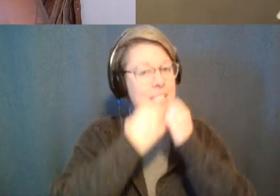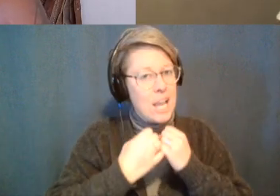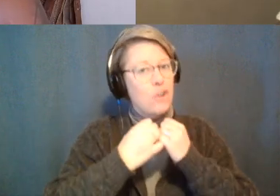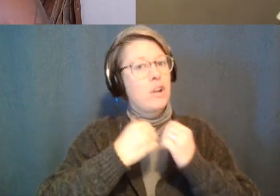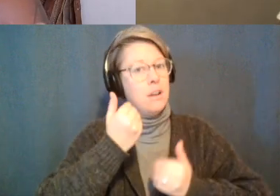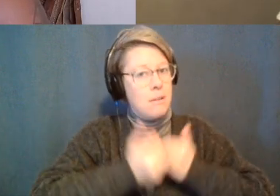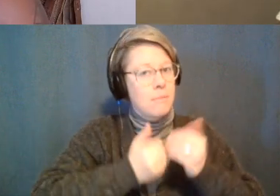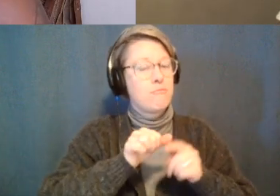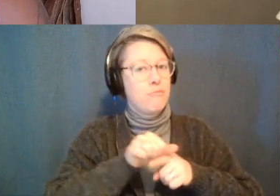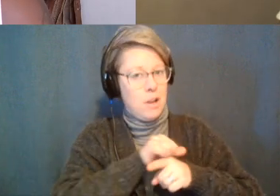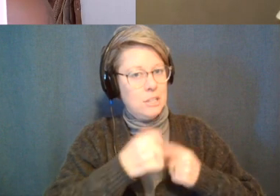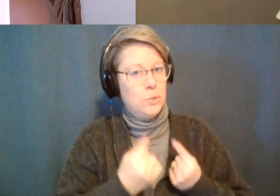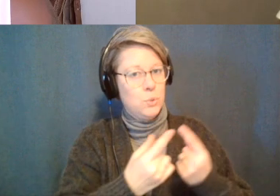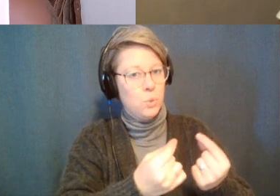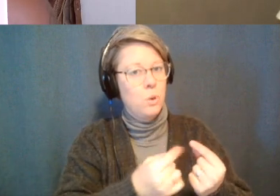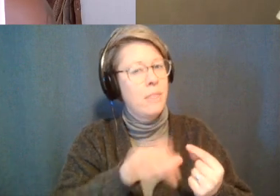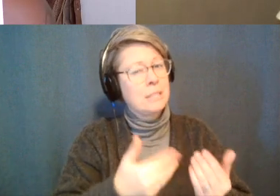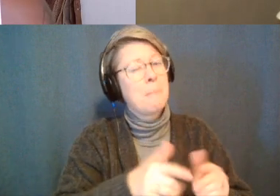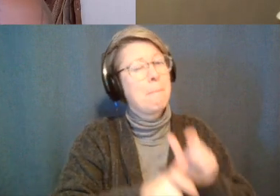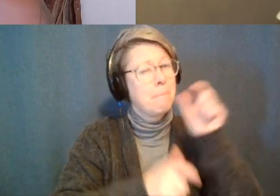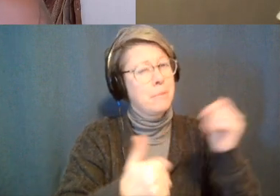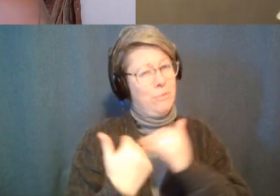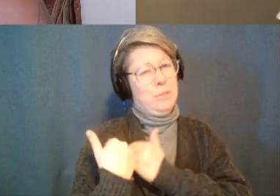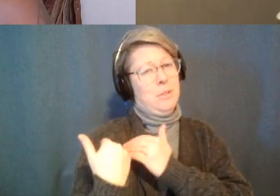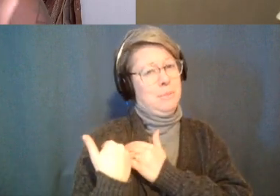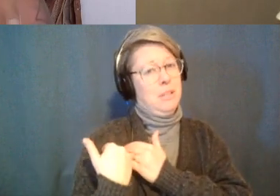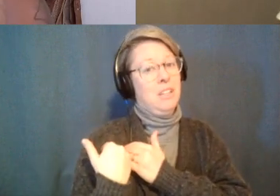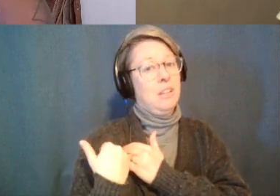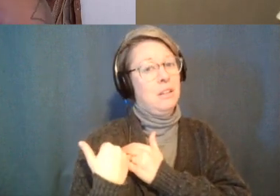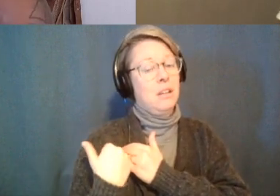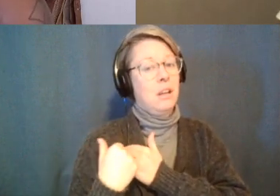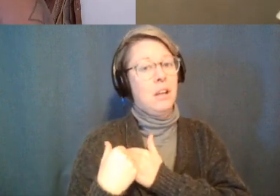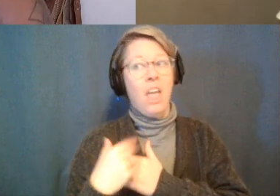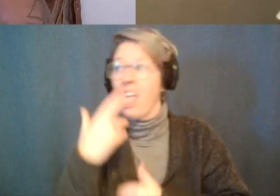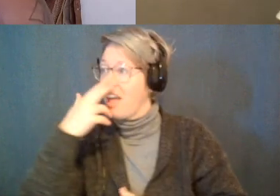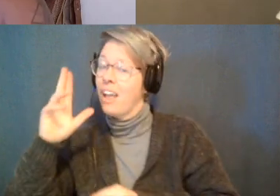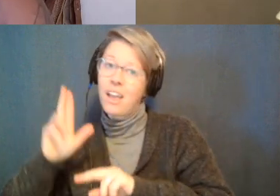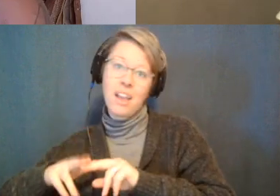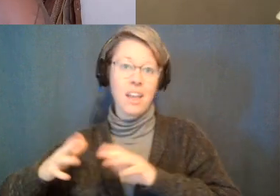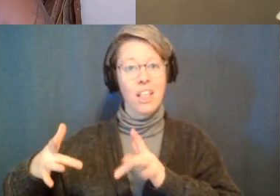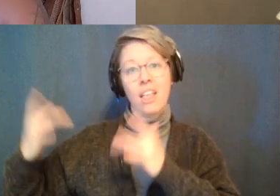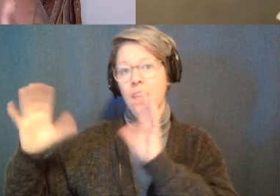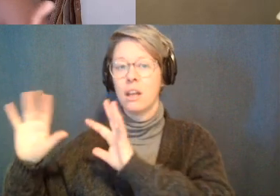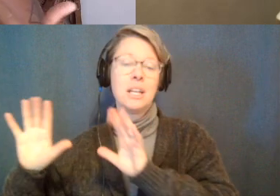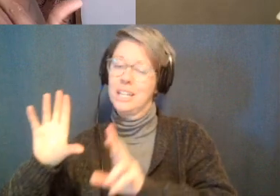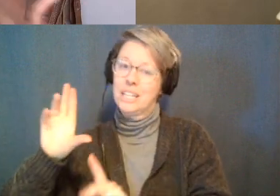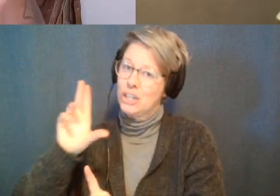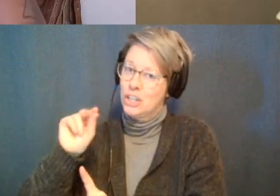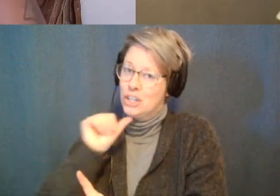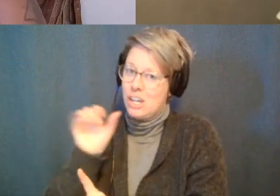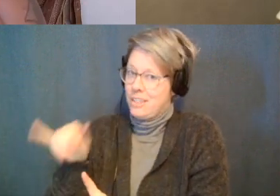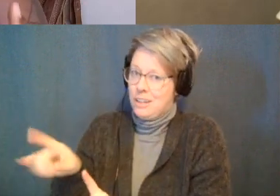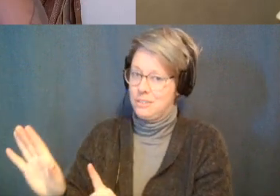again tantra is a very big responsibility it is it's if you have an issue here the saying goes it's like there's always um